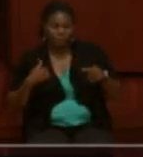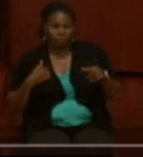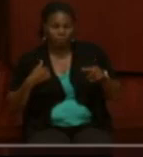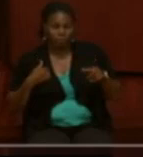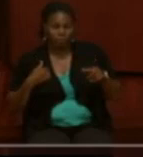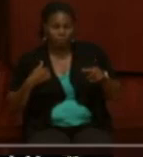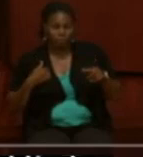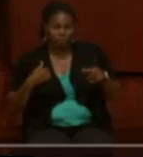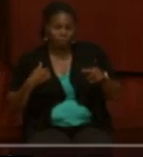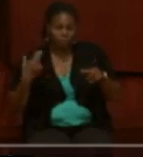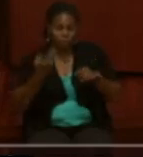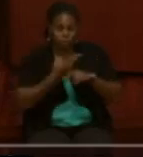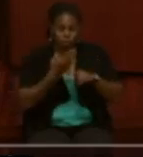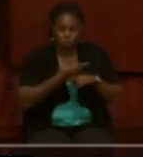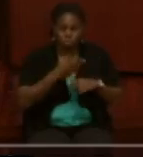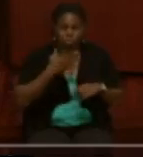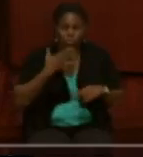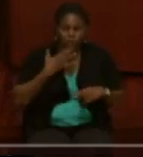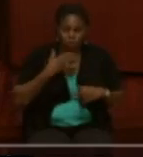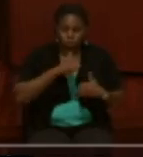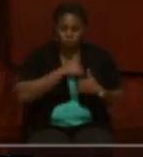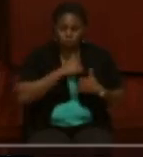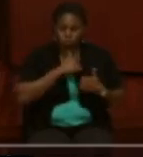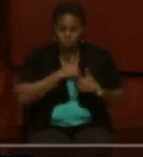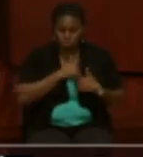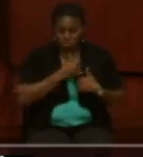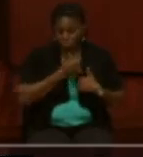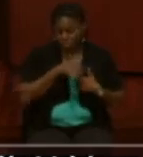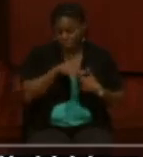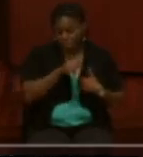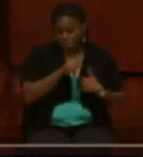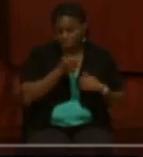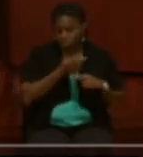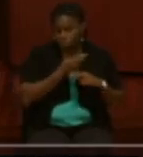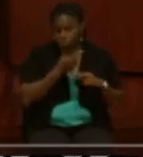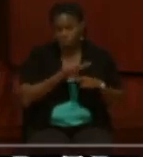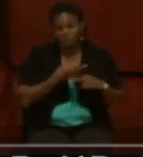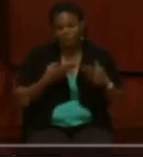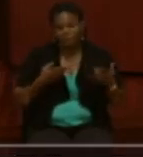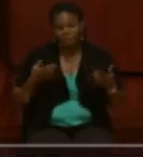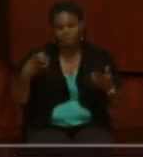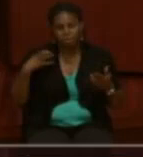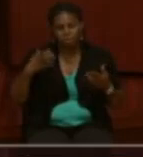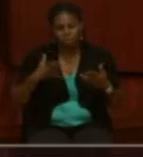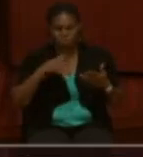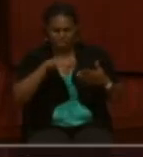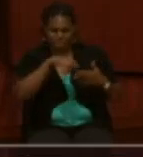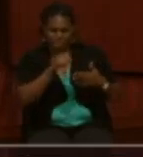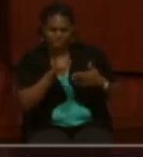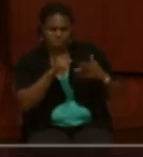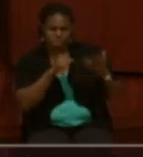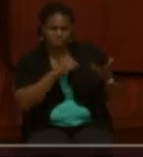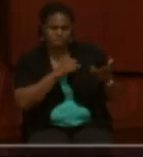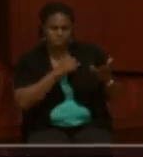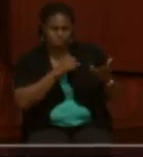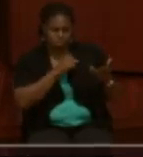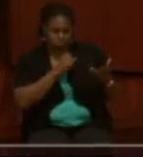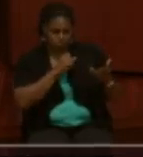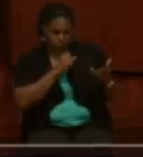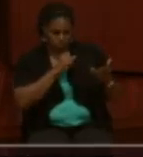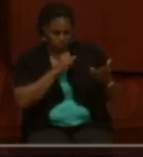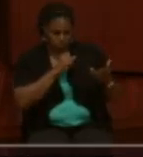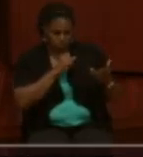officers. So they were going to different commands and they were offering promotions to people, especially who were